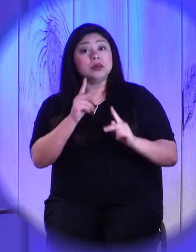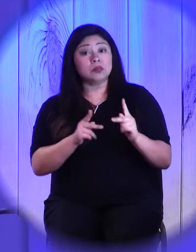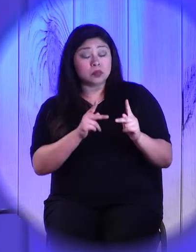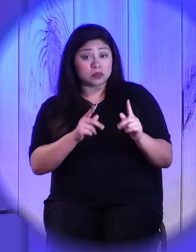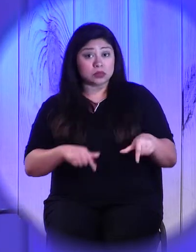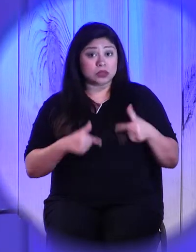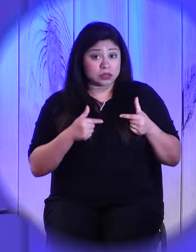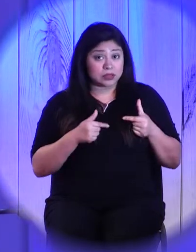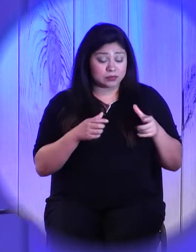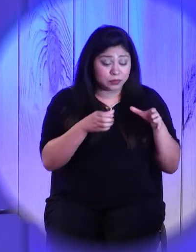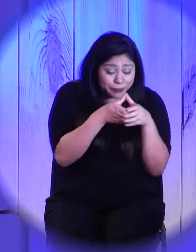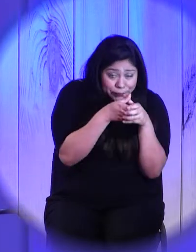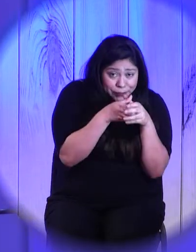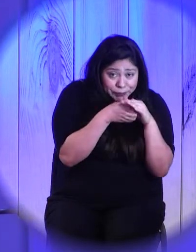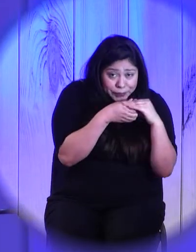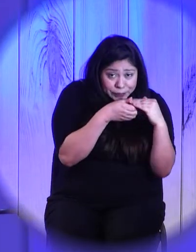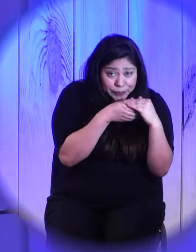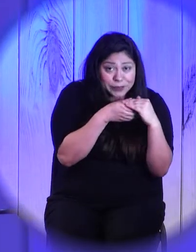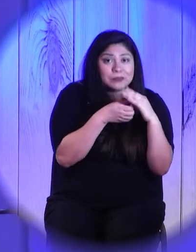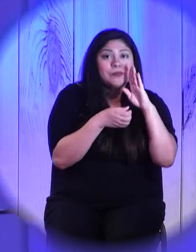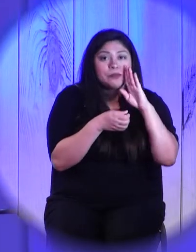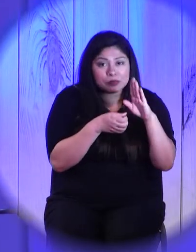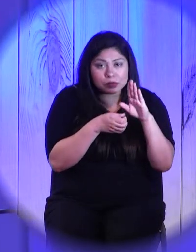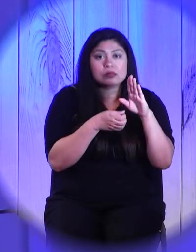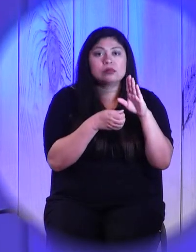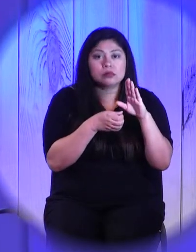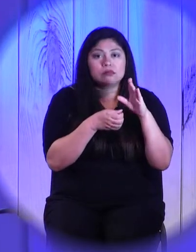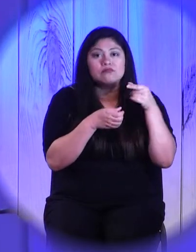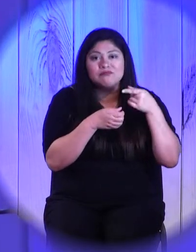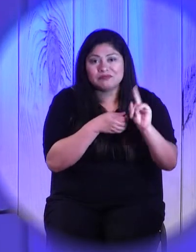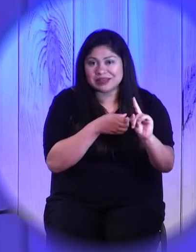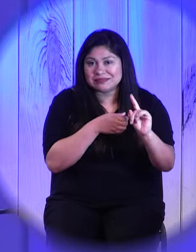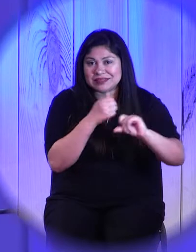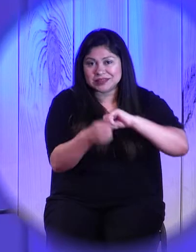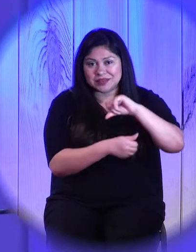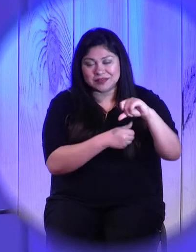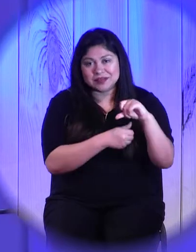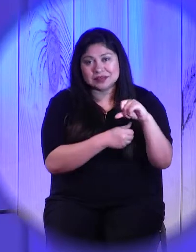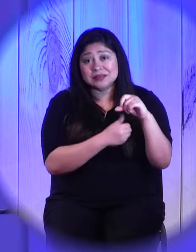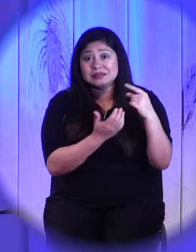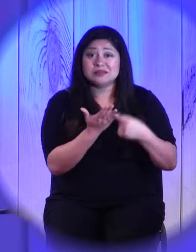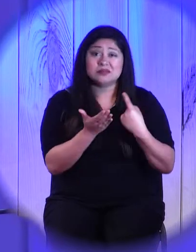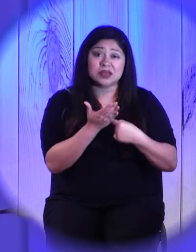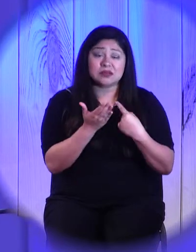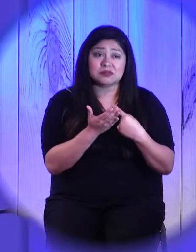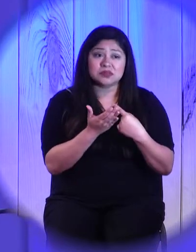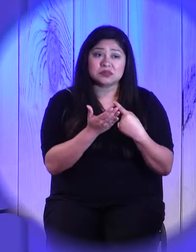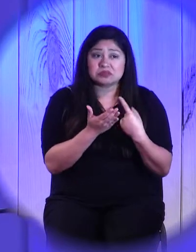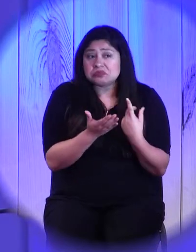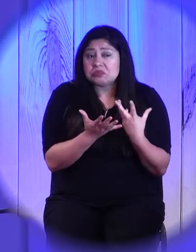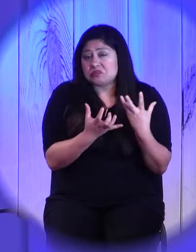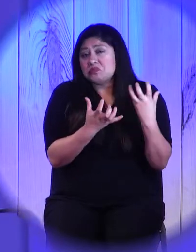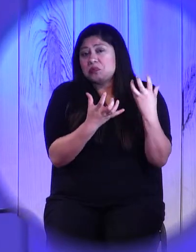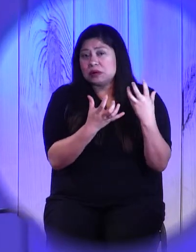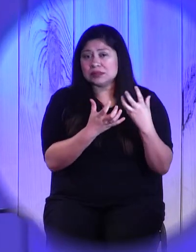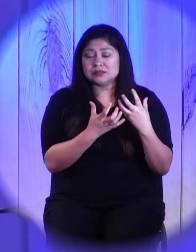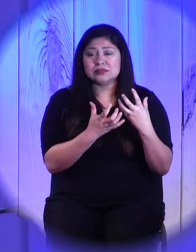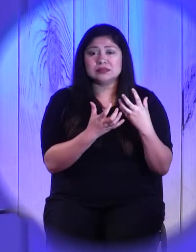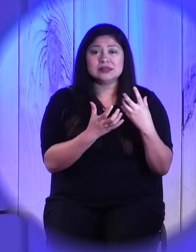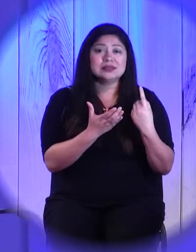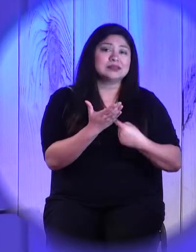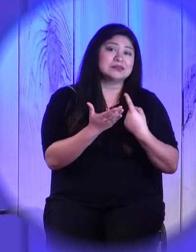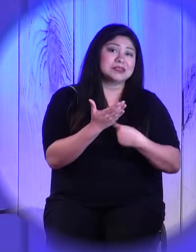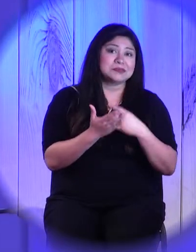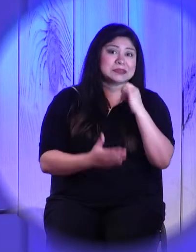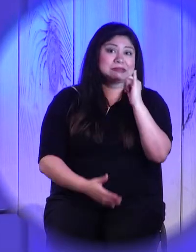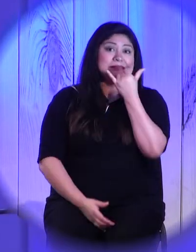each other, they will offend each other. Sometimes intentionally, we know because we are sinful. Sometimes